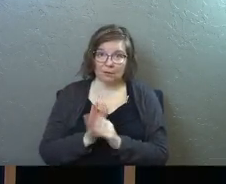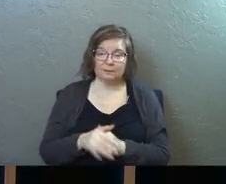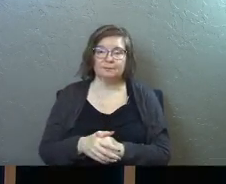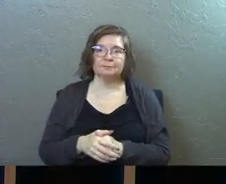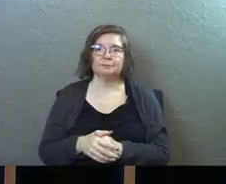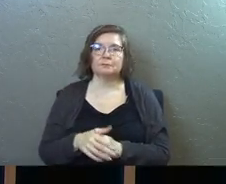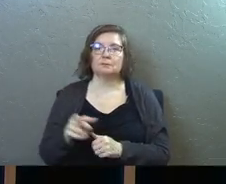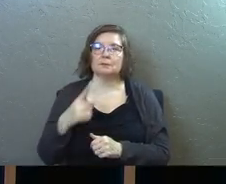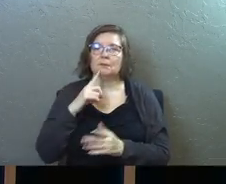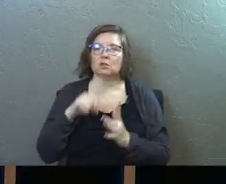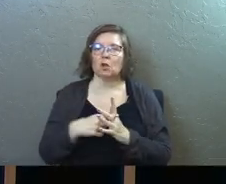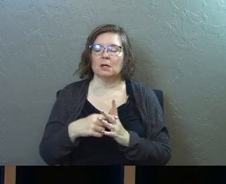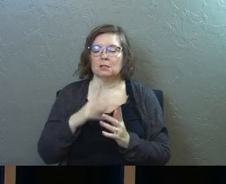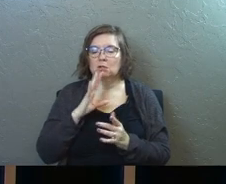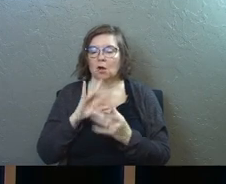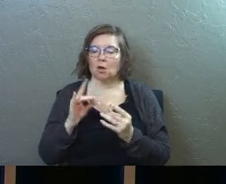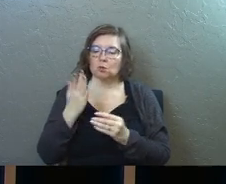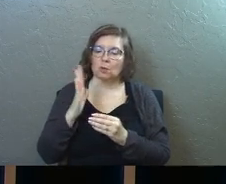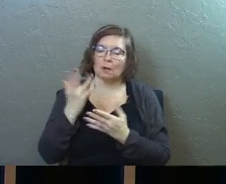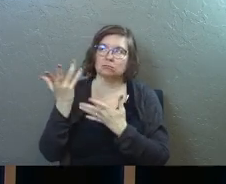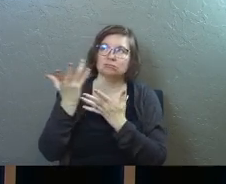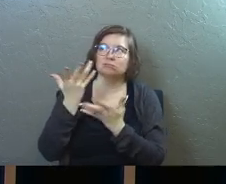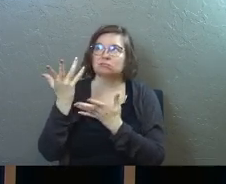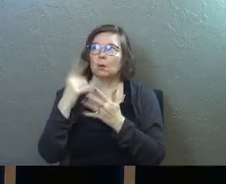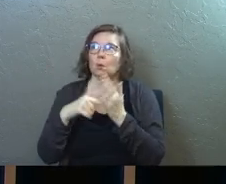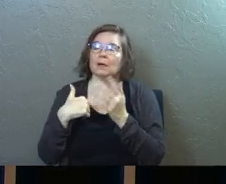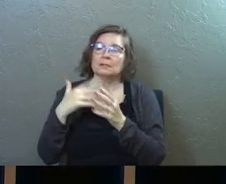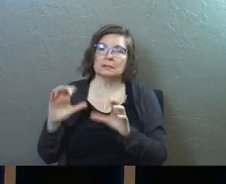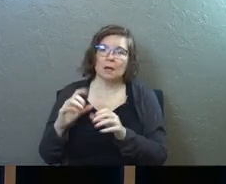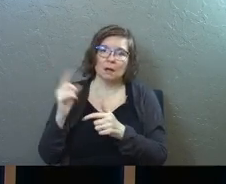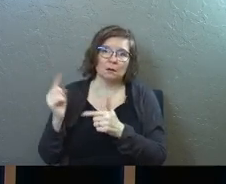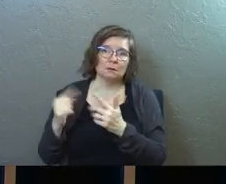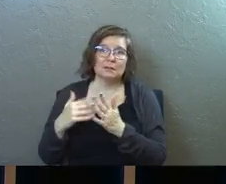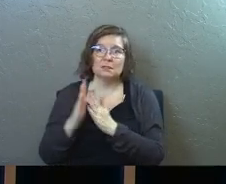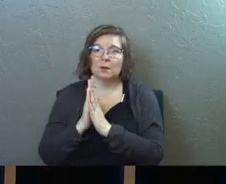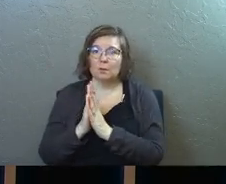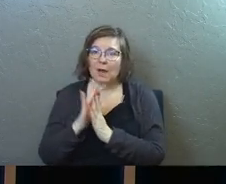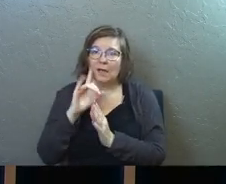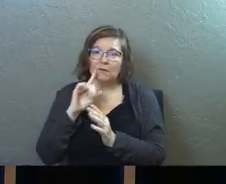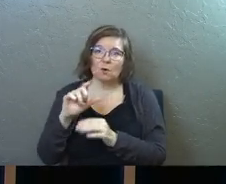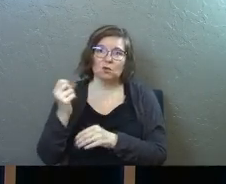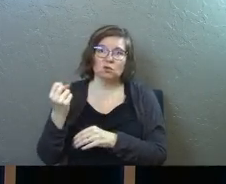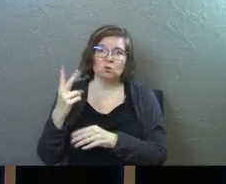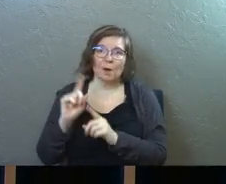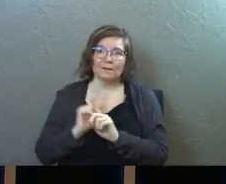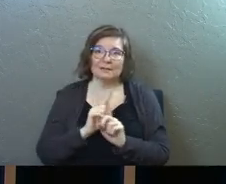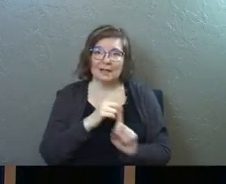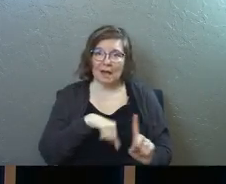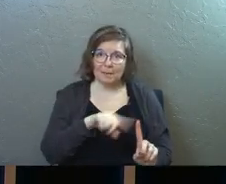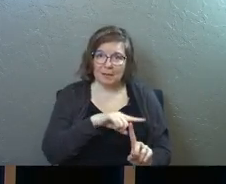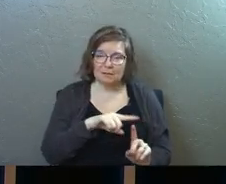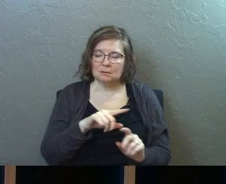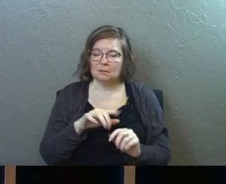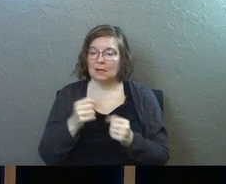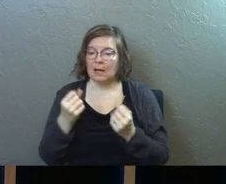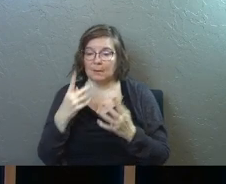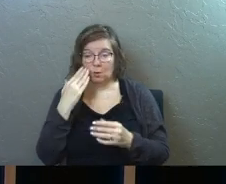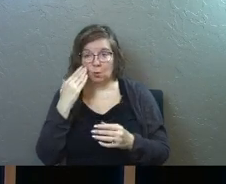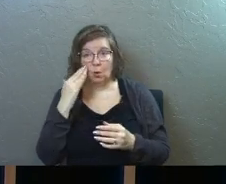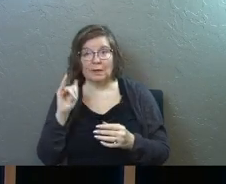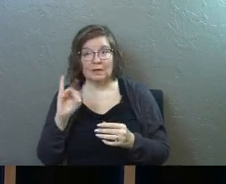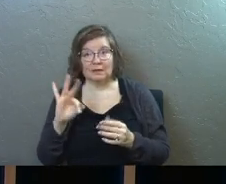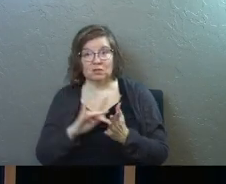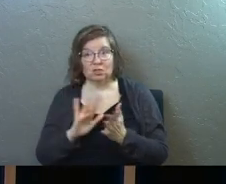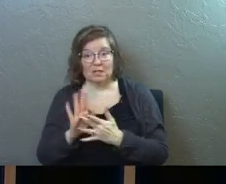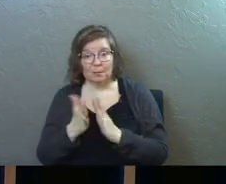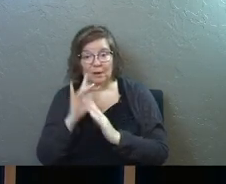and so he starts saying he's talking to God the Father he's talking about what he's done he's praying for his 12 disciples how many of you know